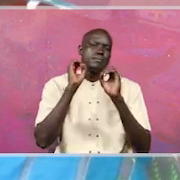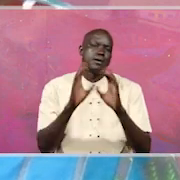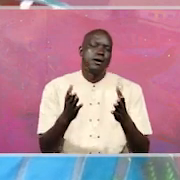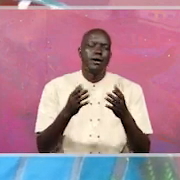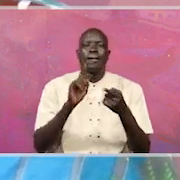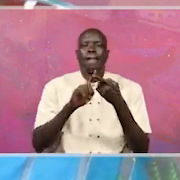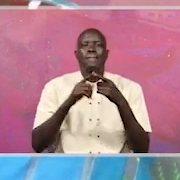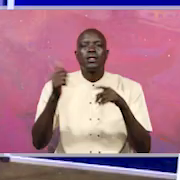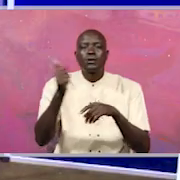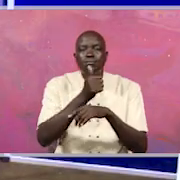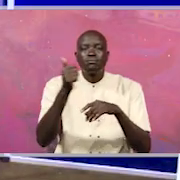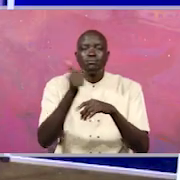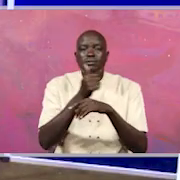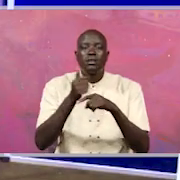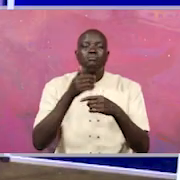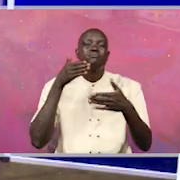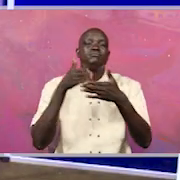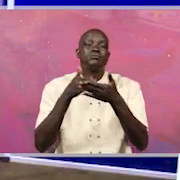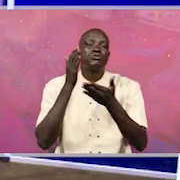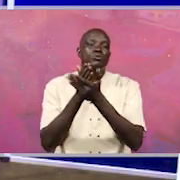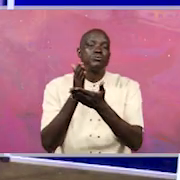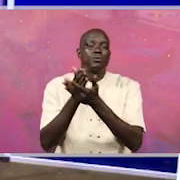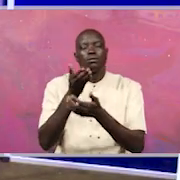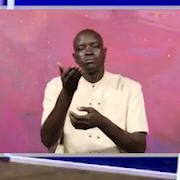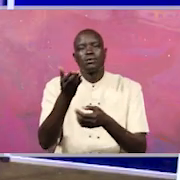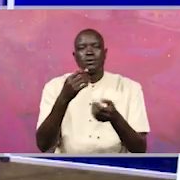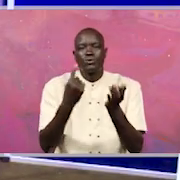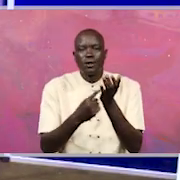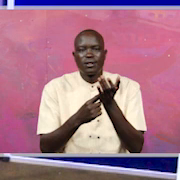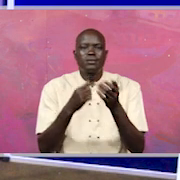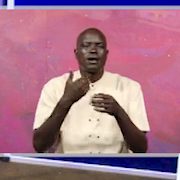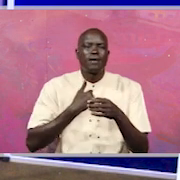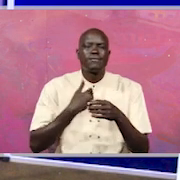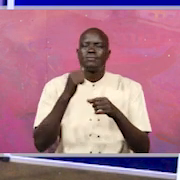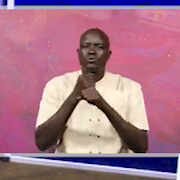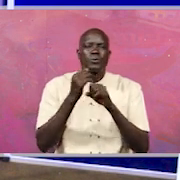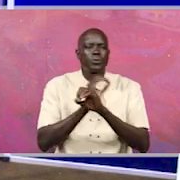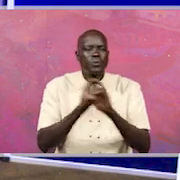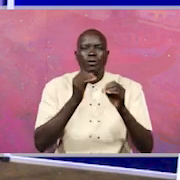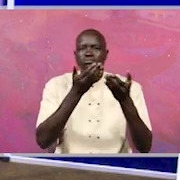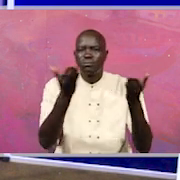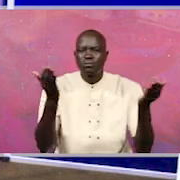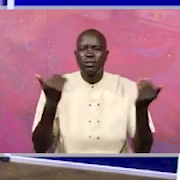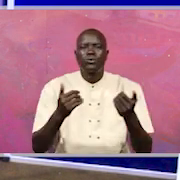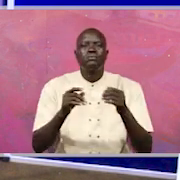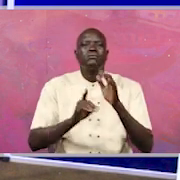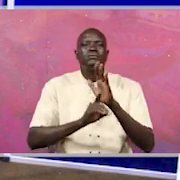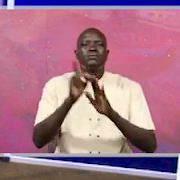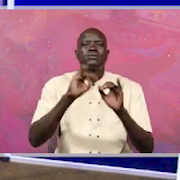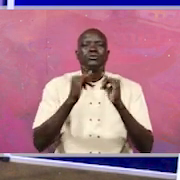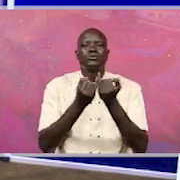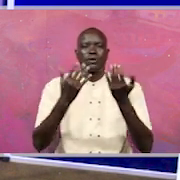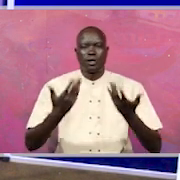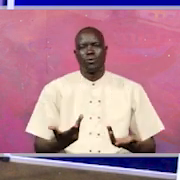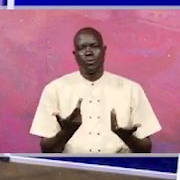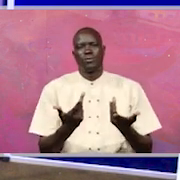recruitment ban on employees, much as Ugandans are unemployed. So how do you devolve institutions? You